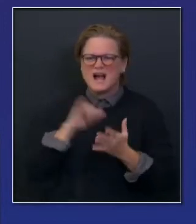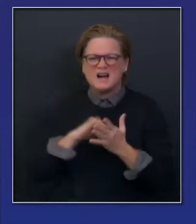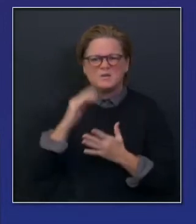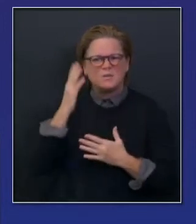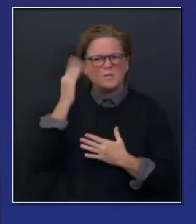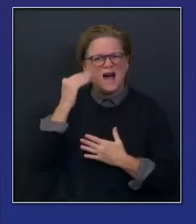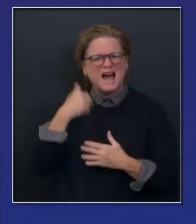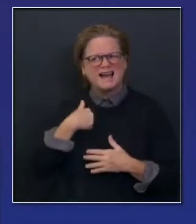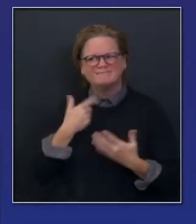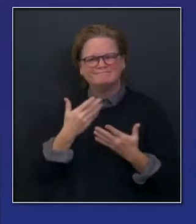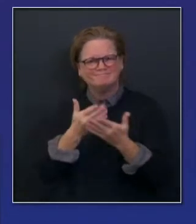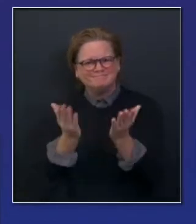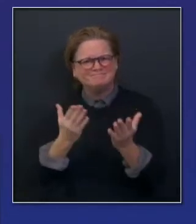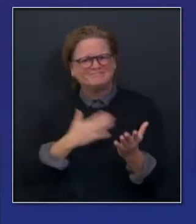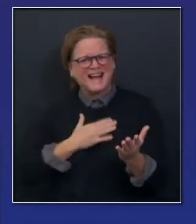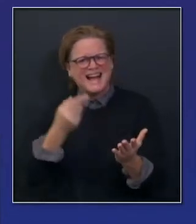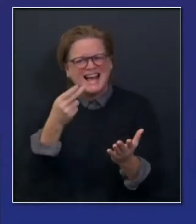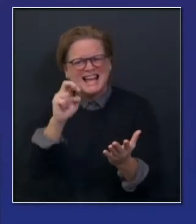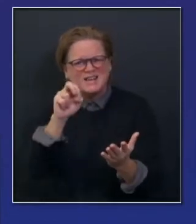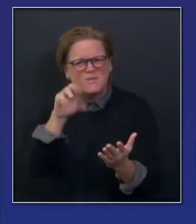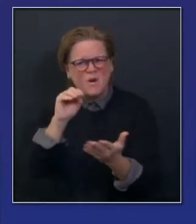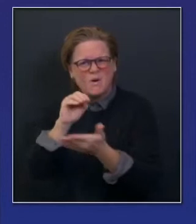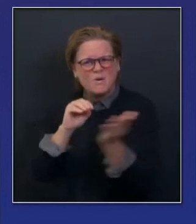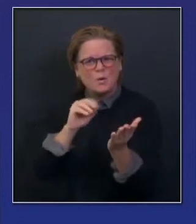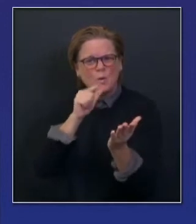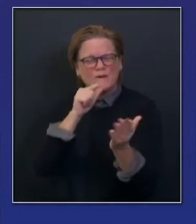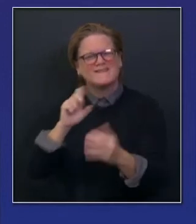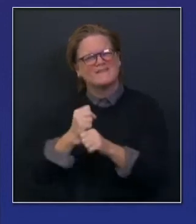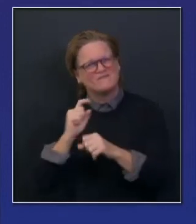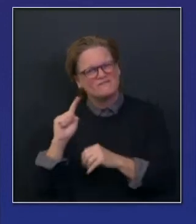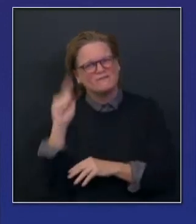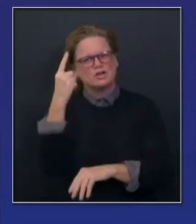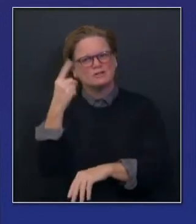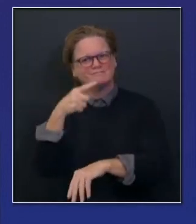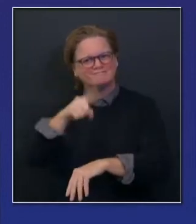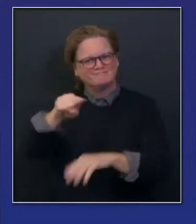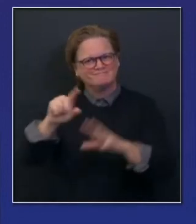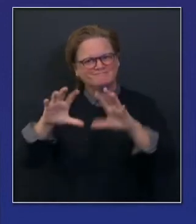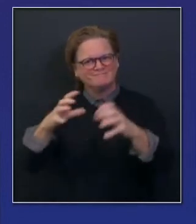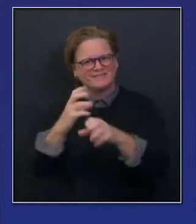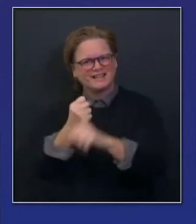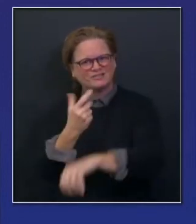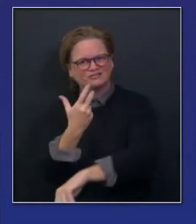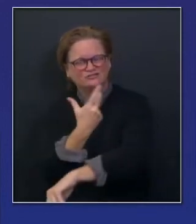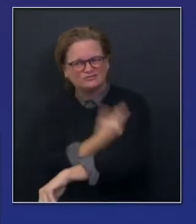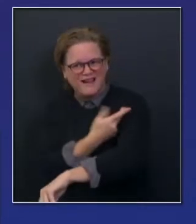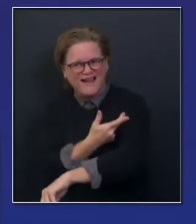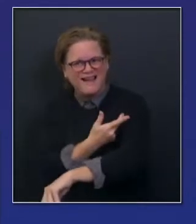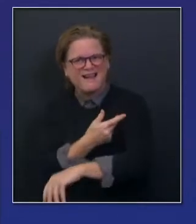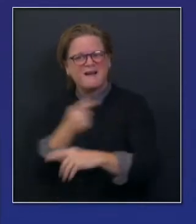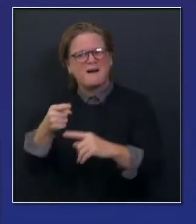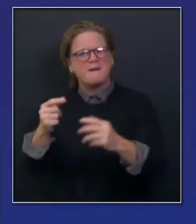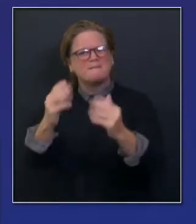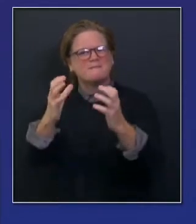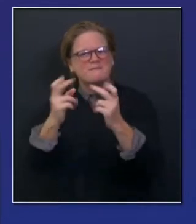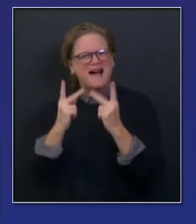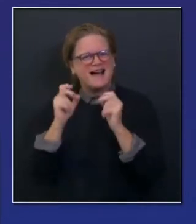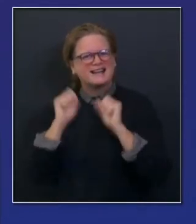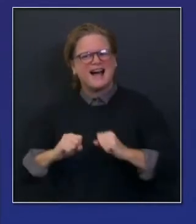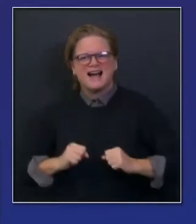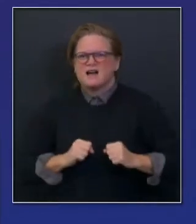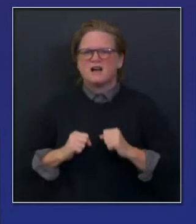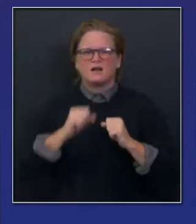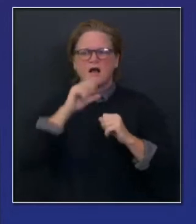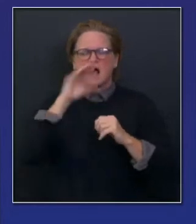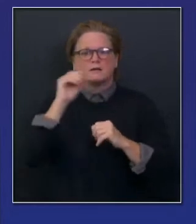as top in terms of the tier status. They're going to be able to come back to work without that stress, without that anxiety as well